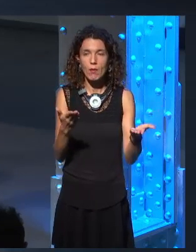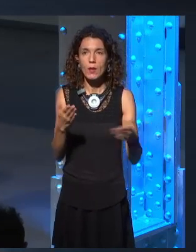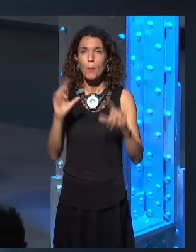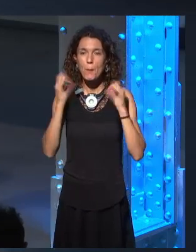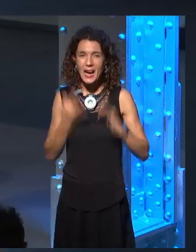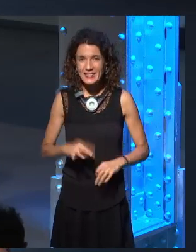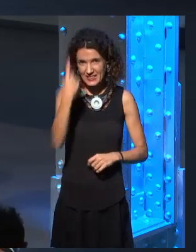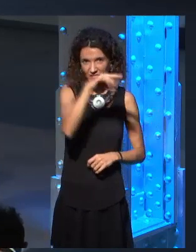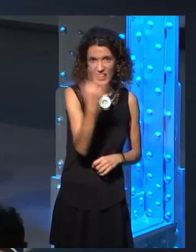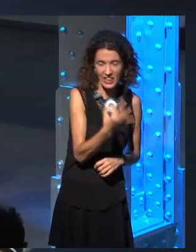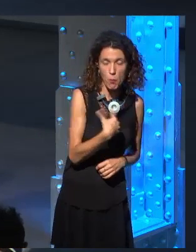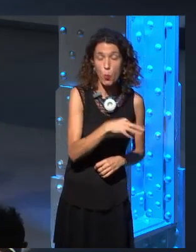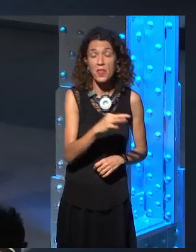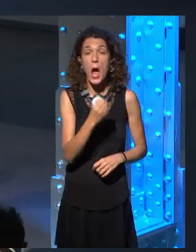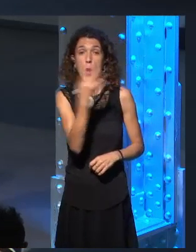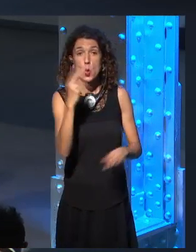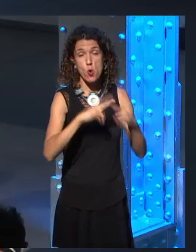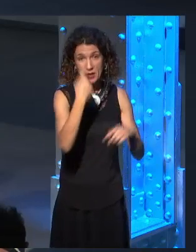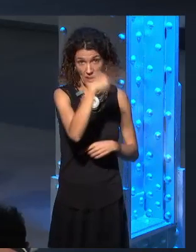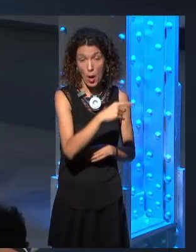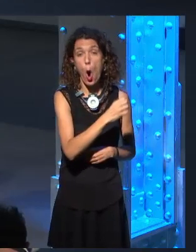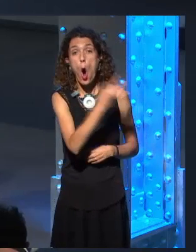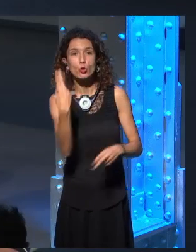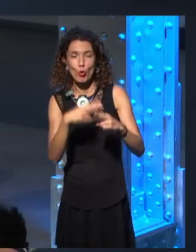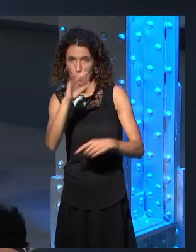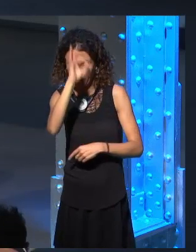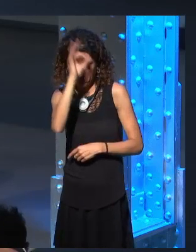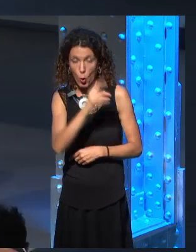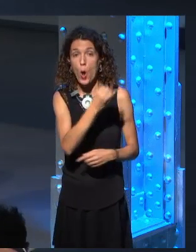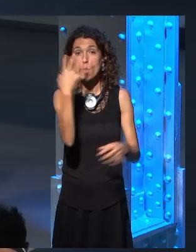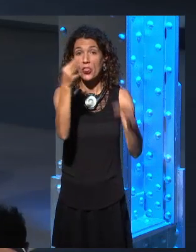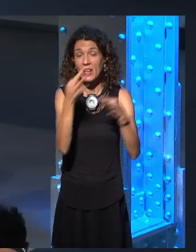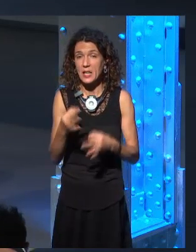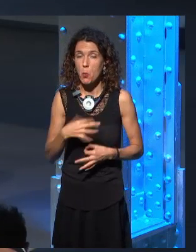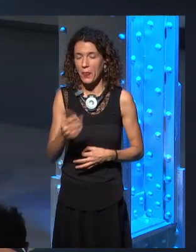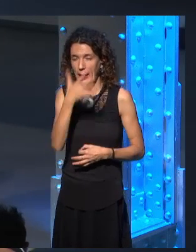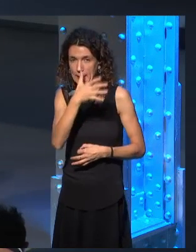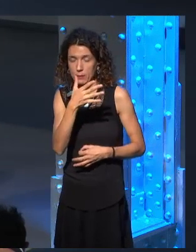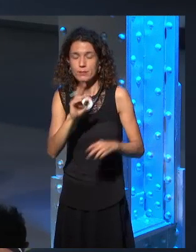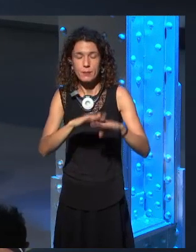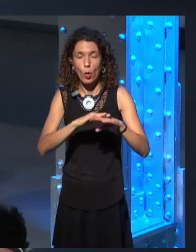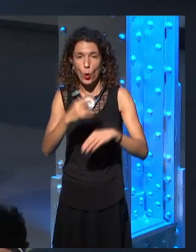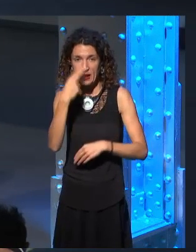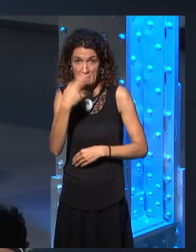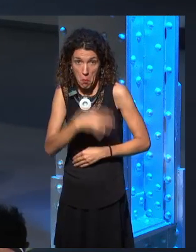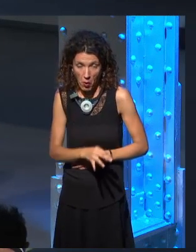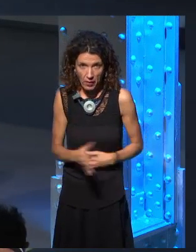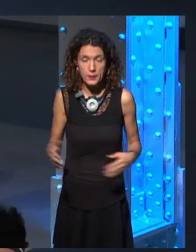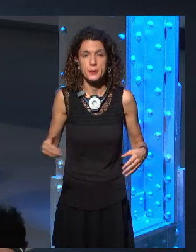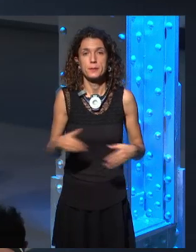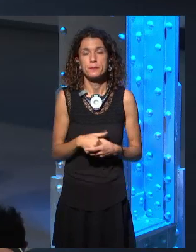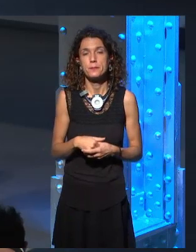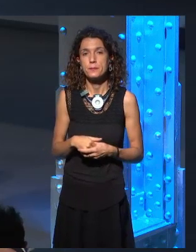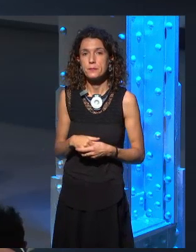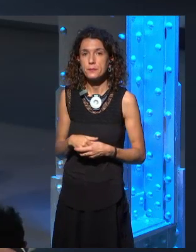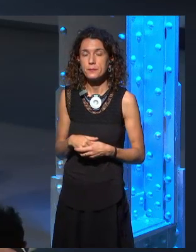basic detail? But, you know, there was a limit to how much George could create and how